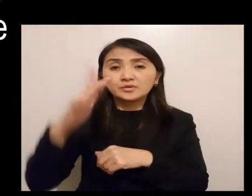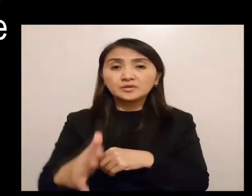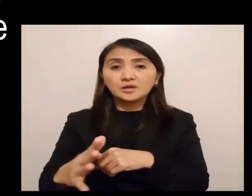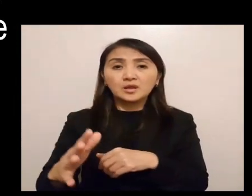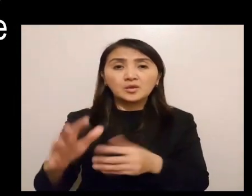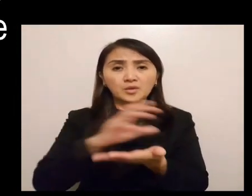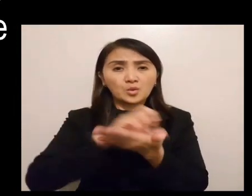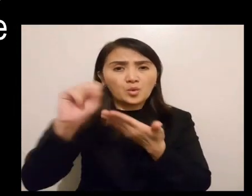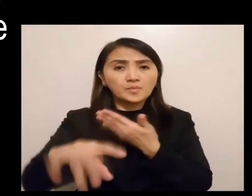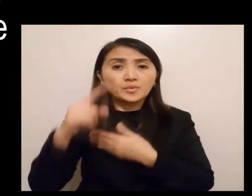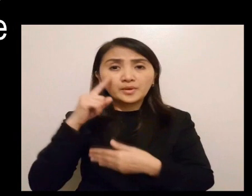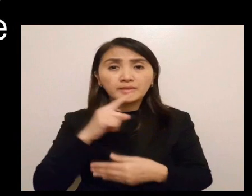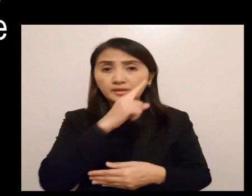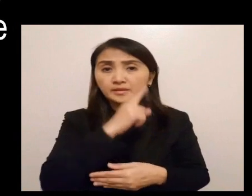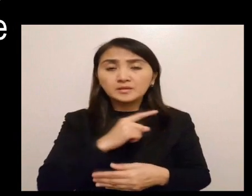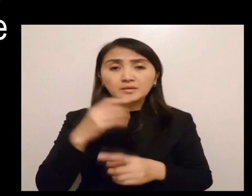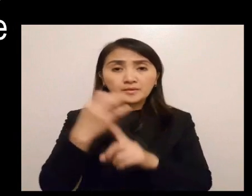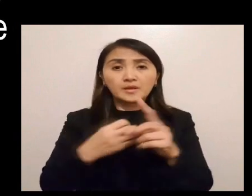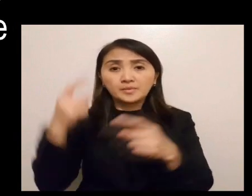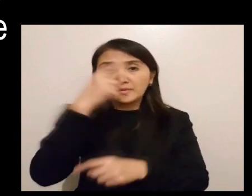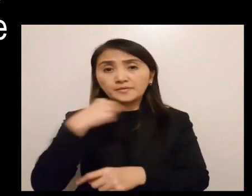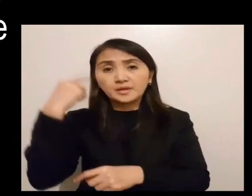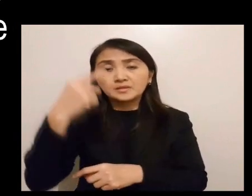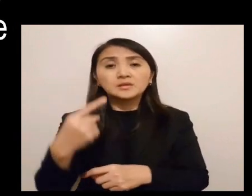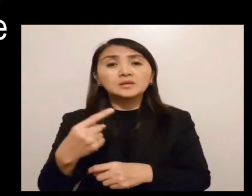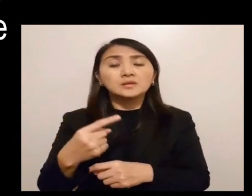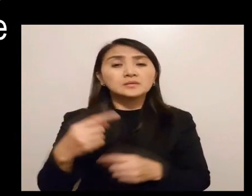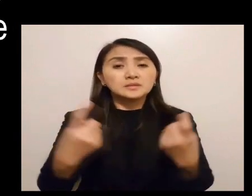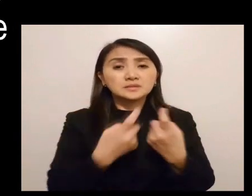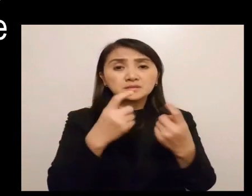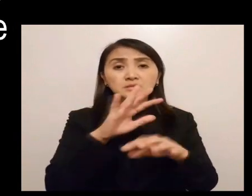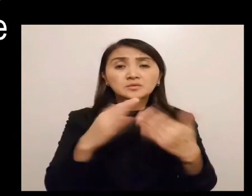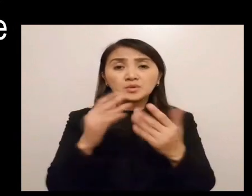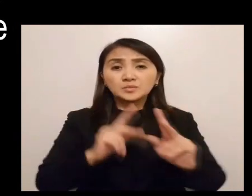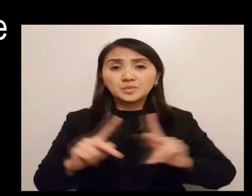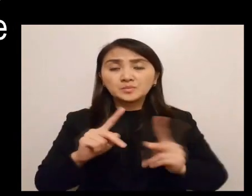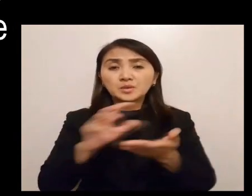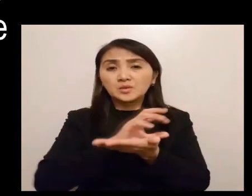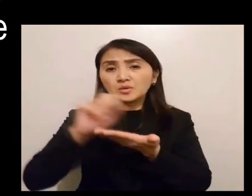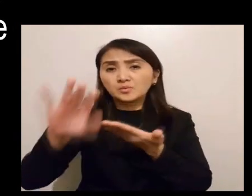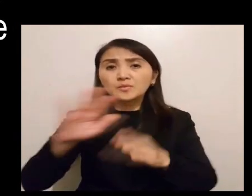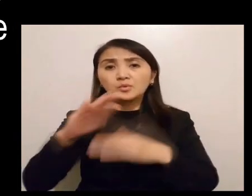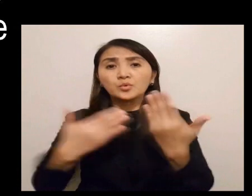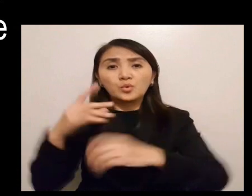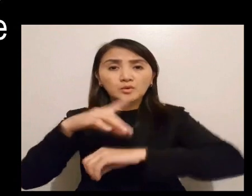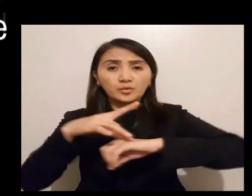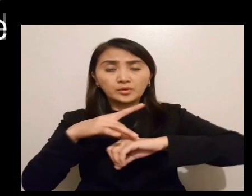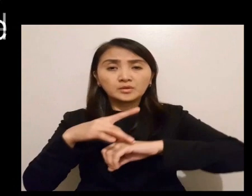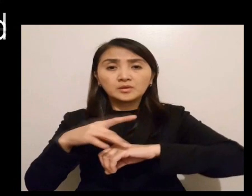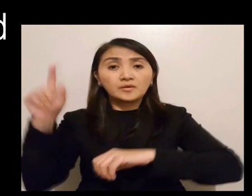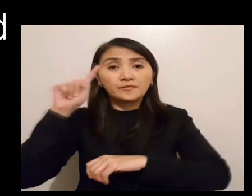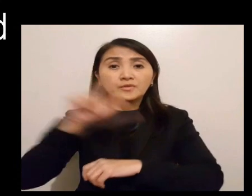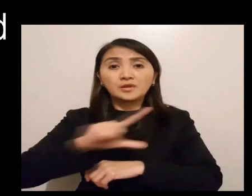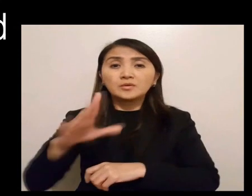The Lord God will wipe away the tears from every face, the reproach of his people he will remove from the whole